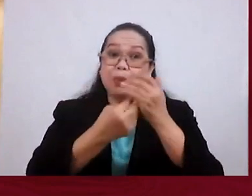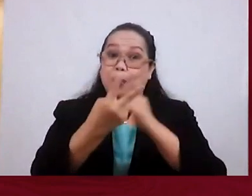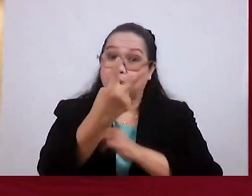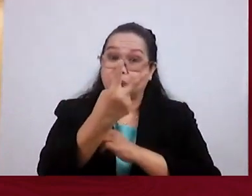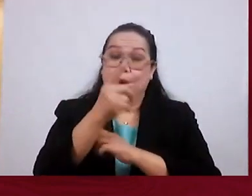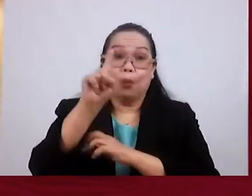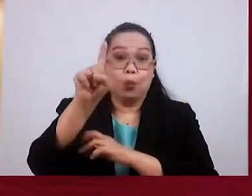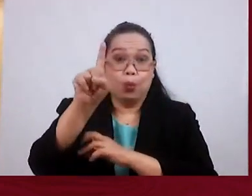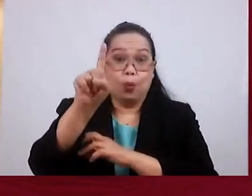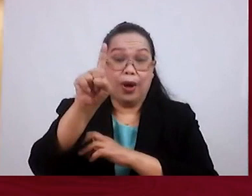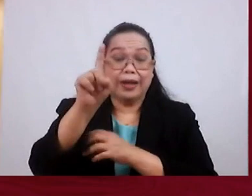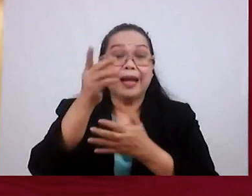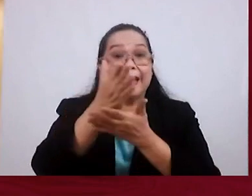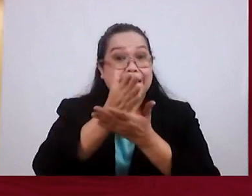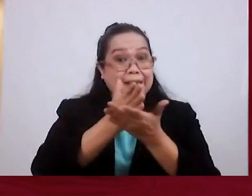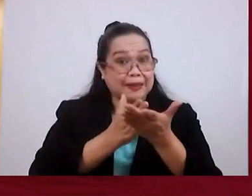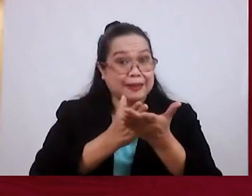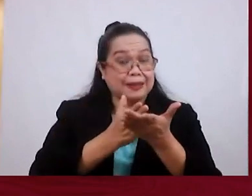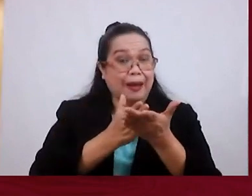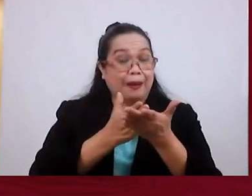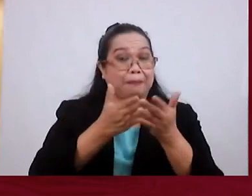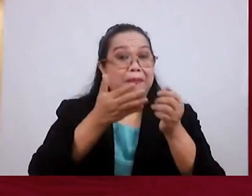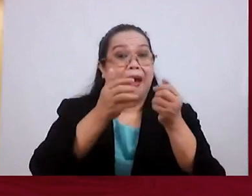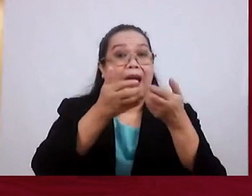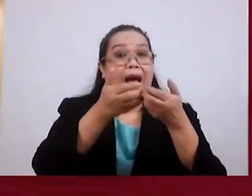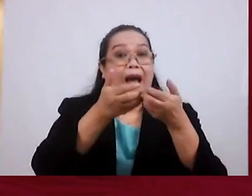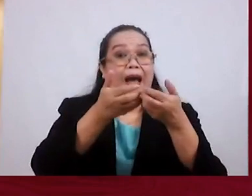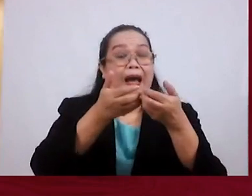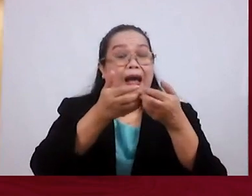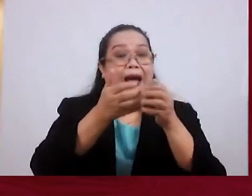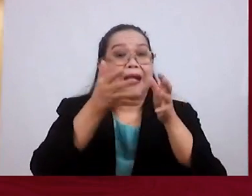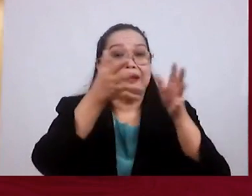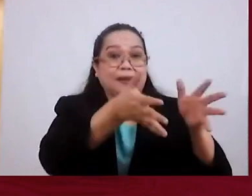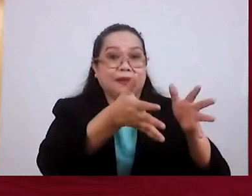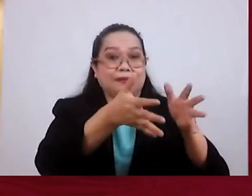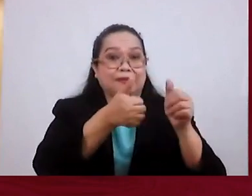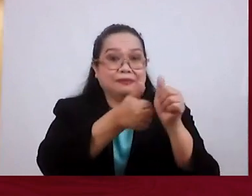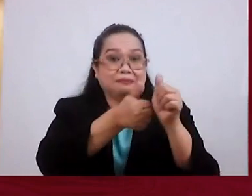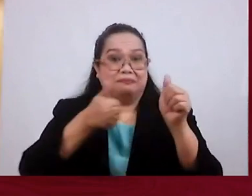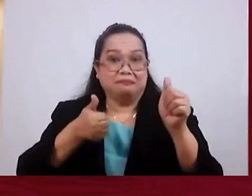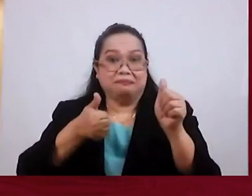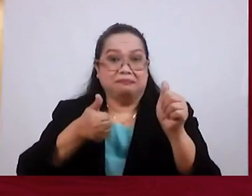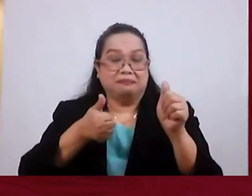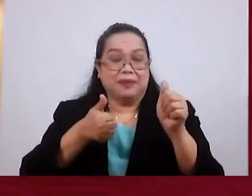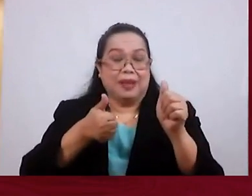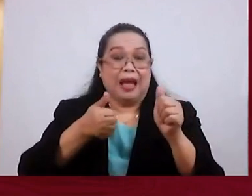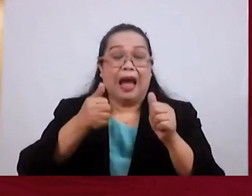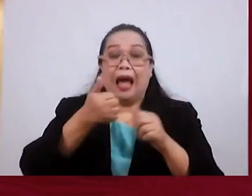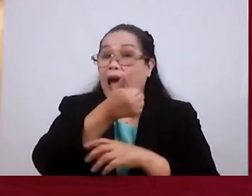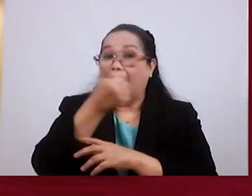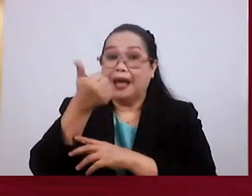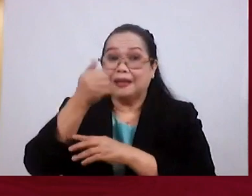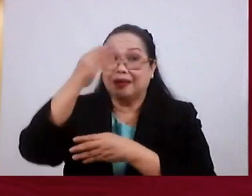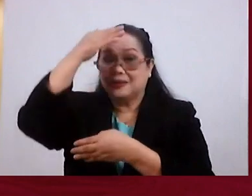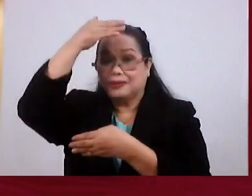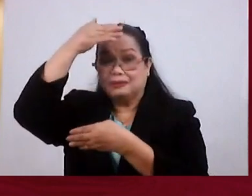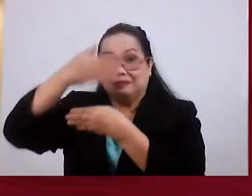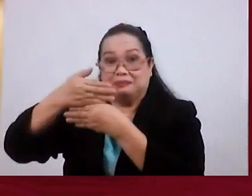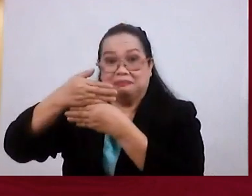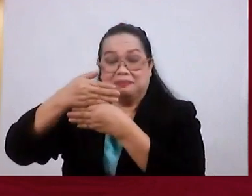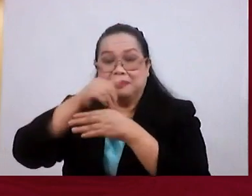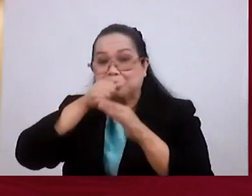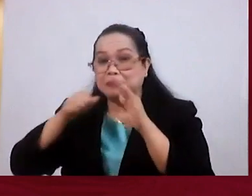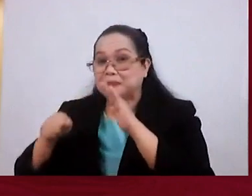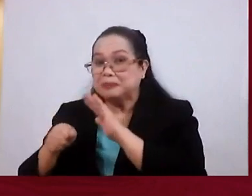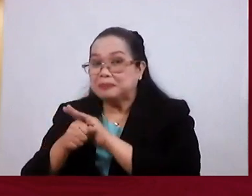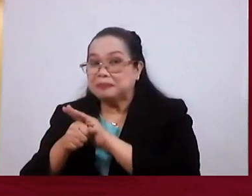One is some departed, the others concealed. And the writer of